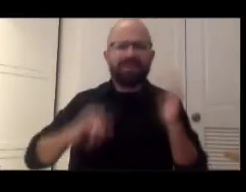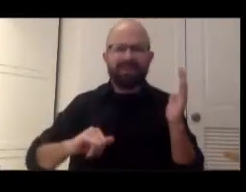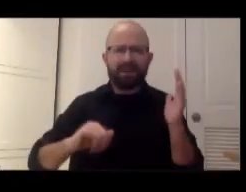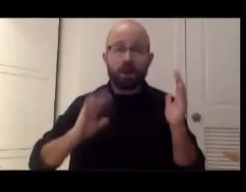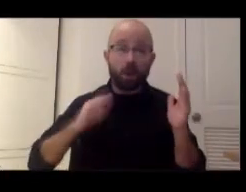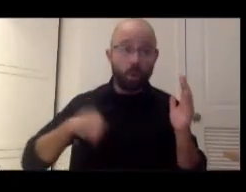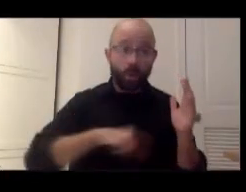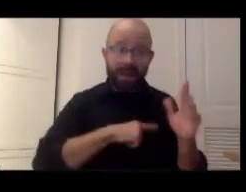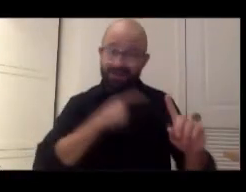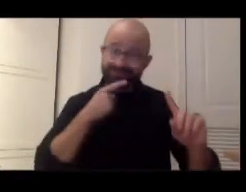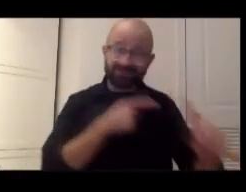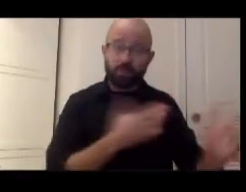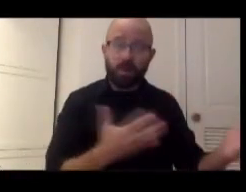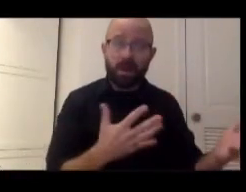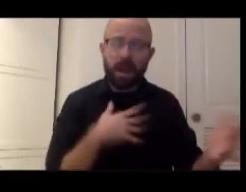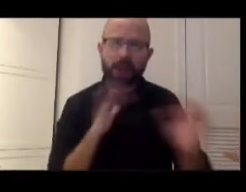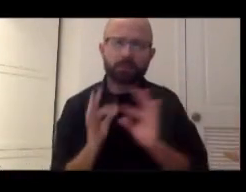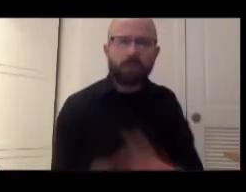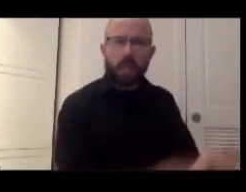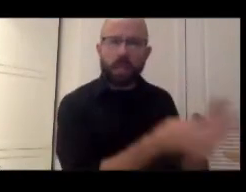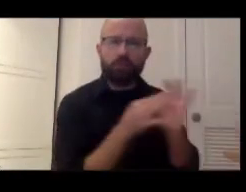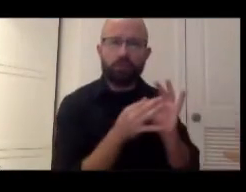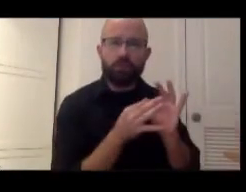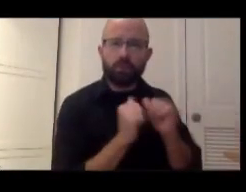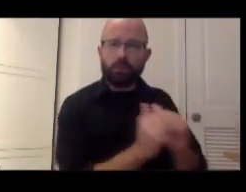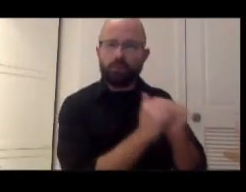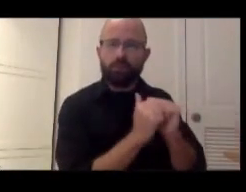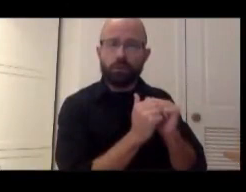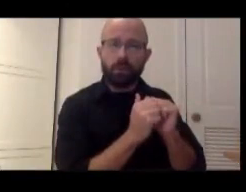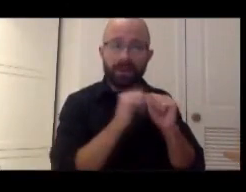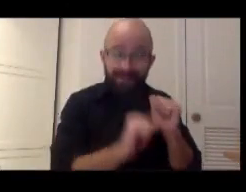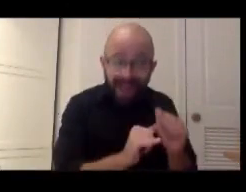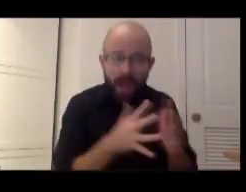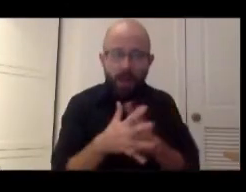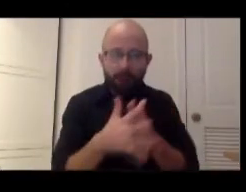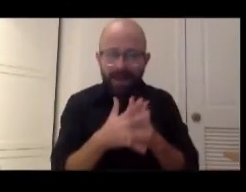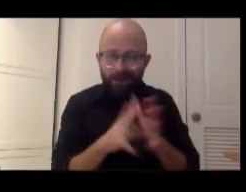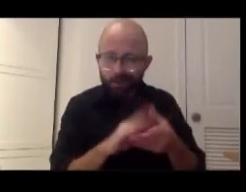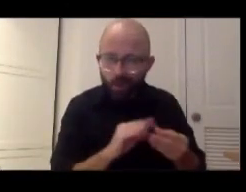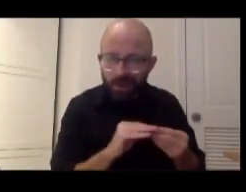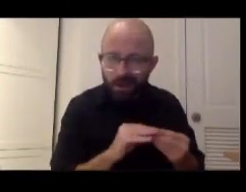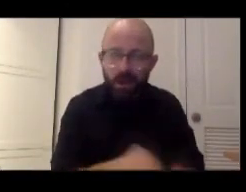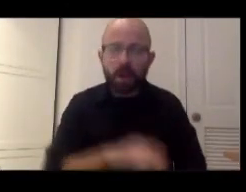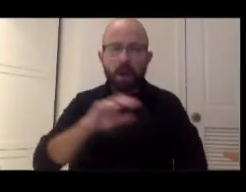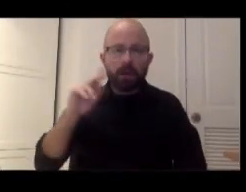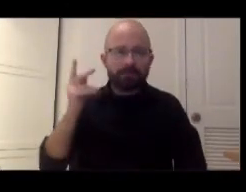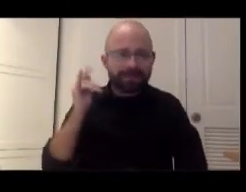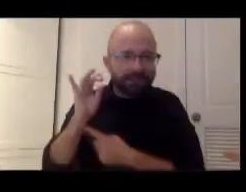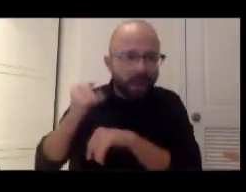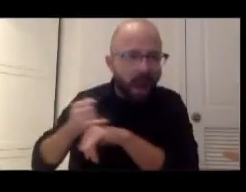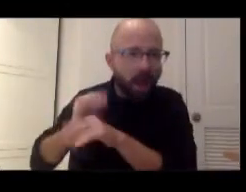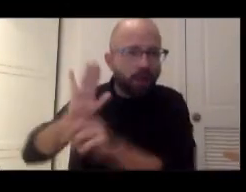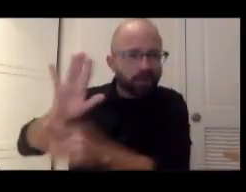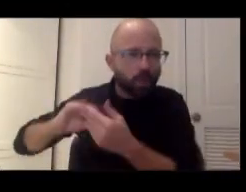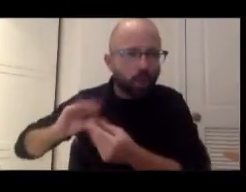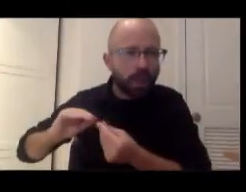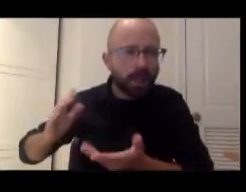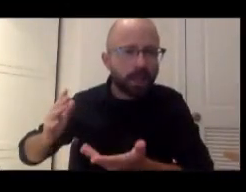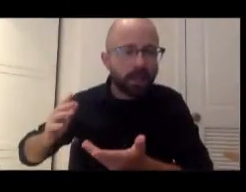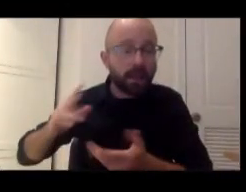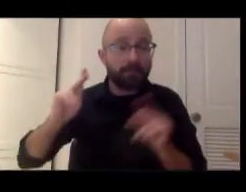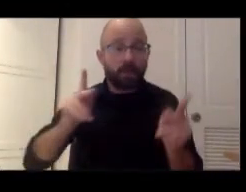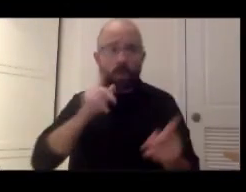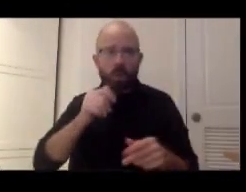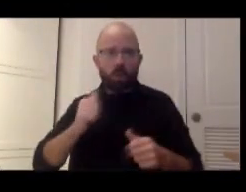and that is a different kind of story. That's also an American story. That's a Pacific Islander story. That's a story about people standing up for